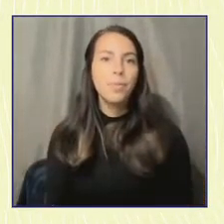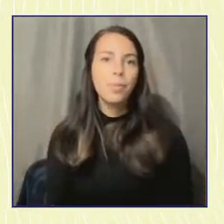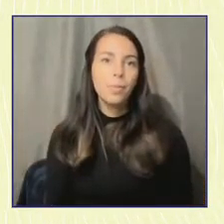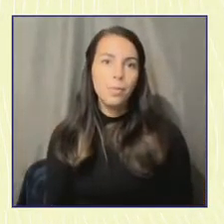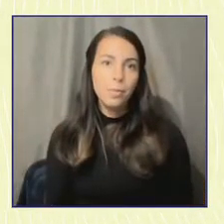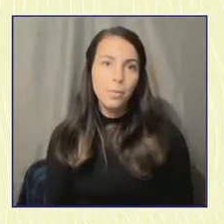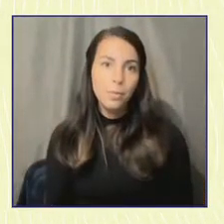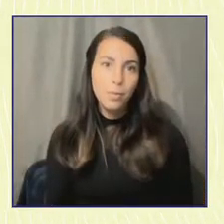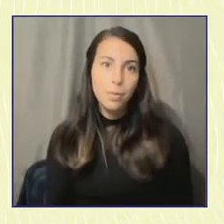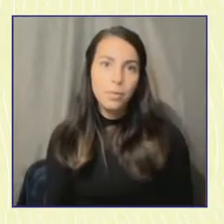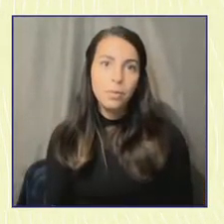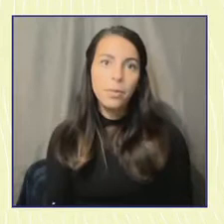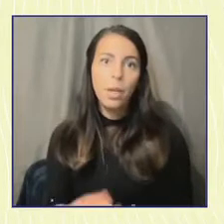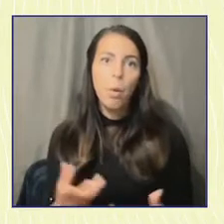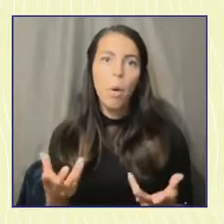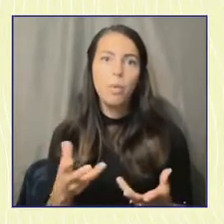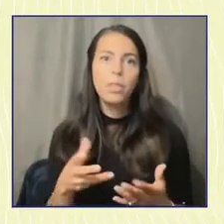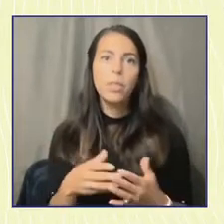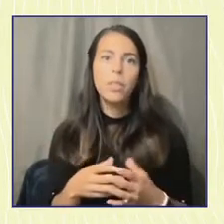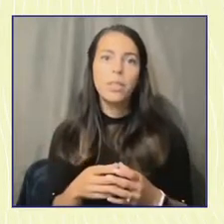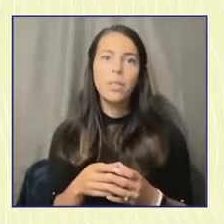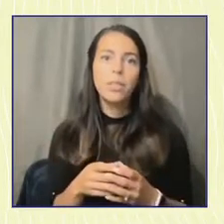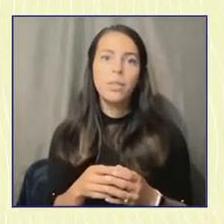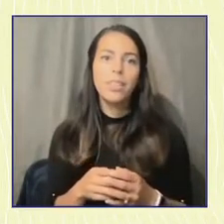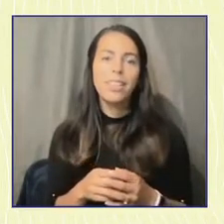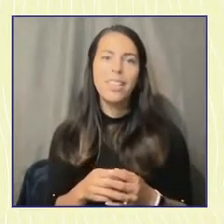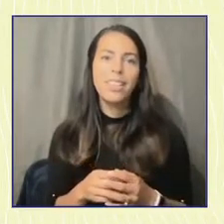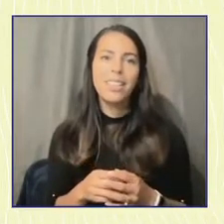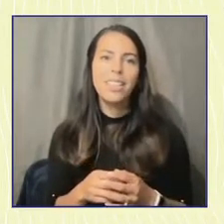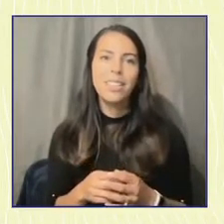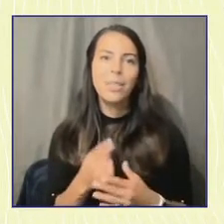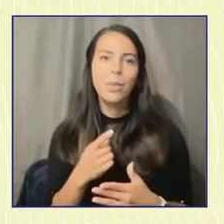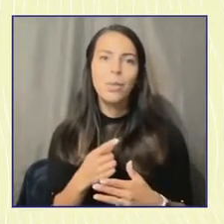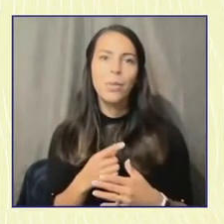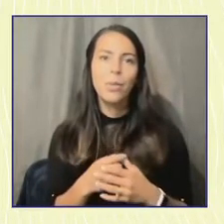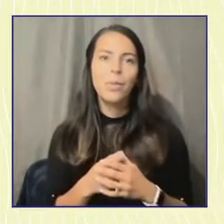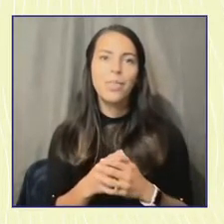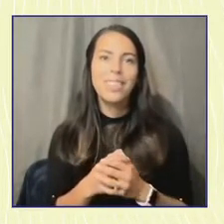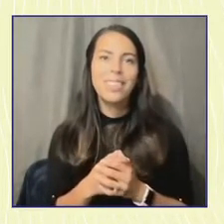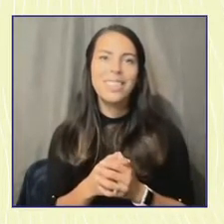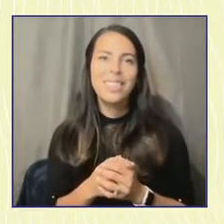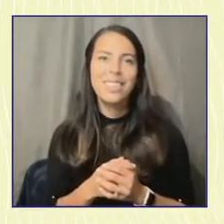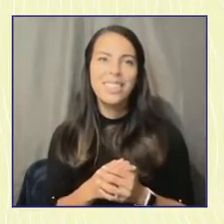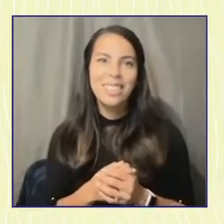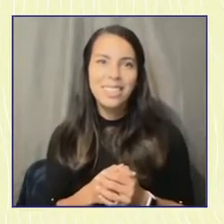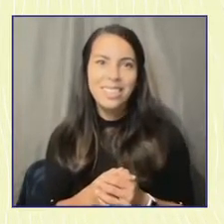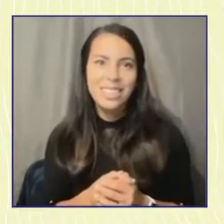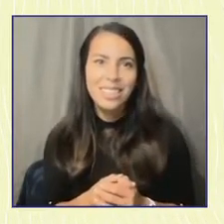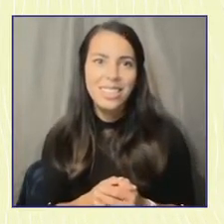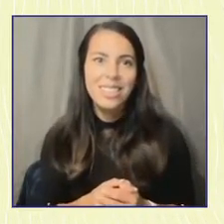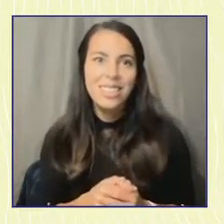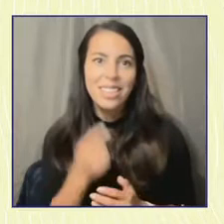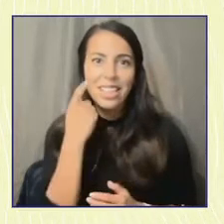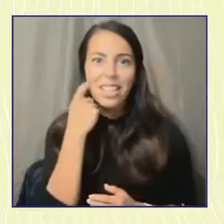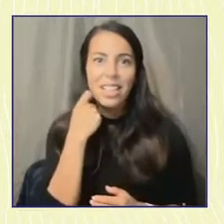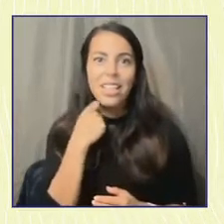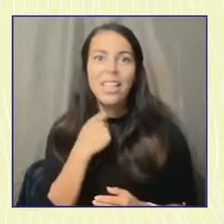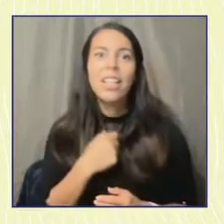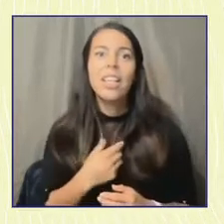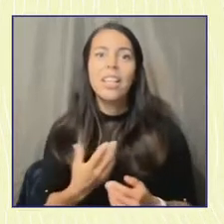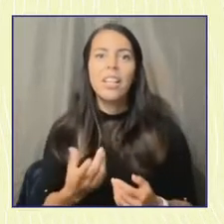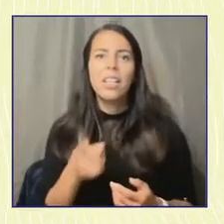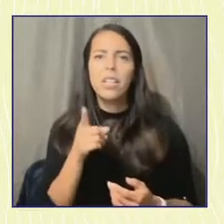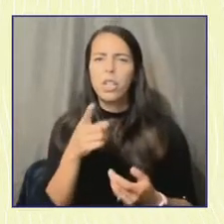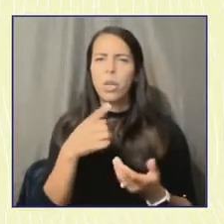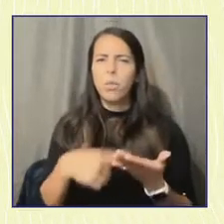is young people feel like there's this very transactional relationship they have with campaigns, right? That like,